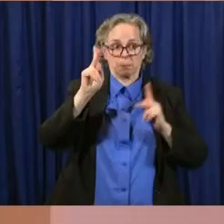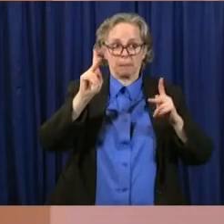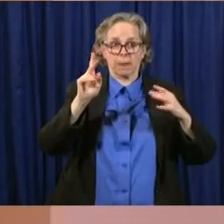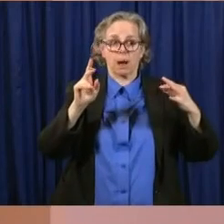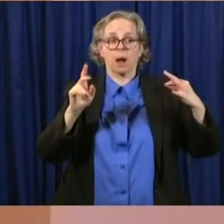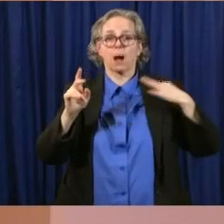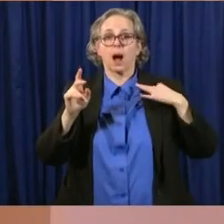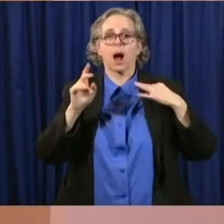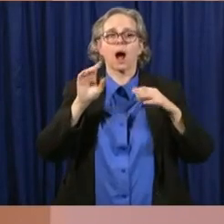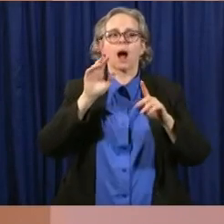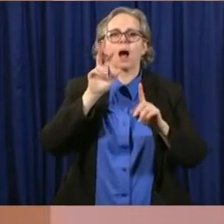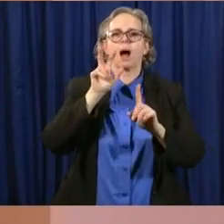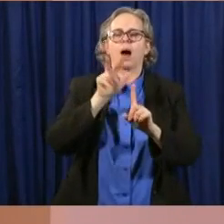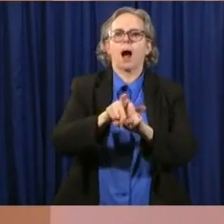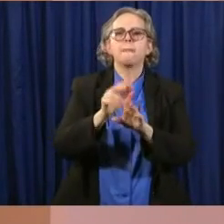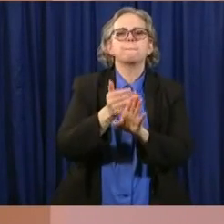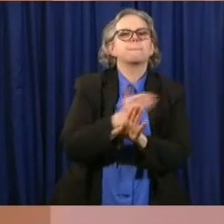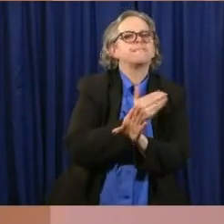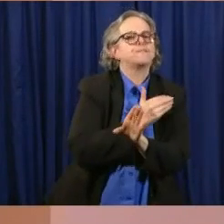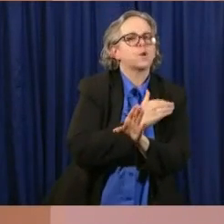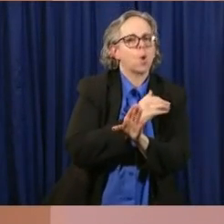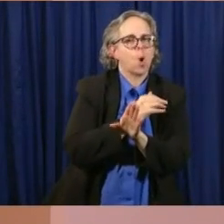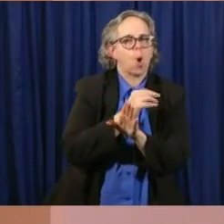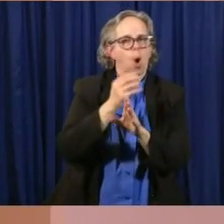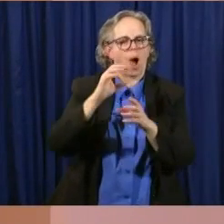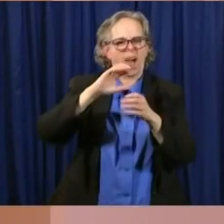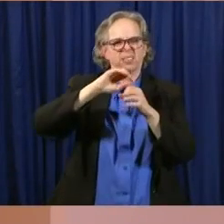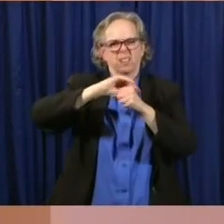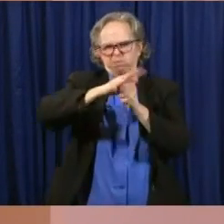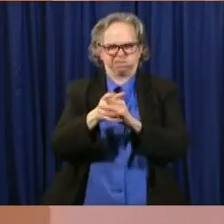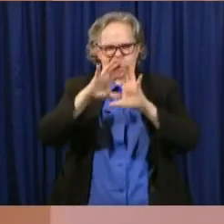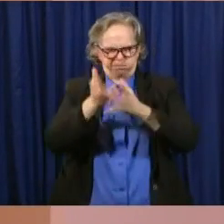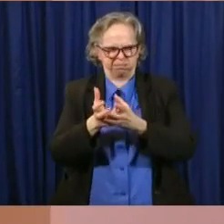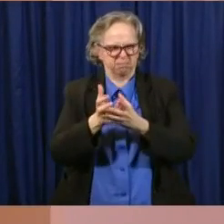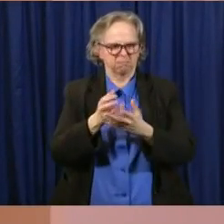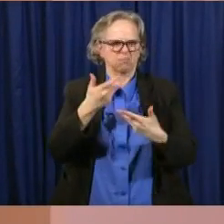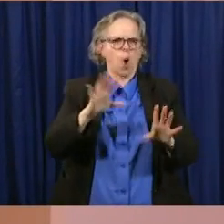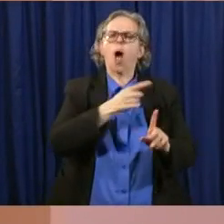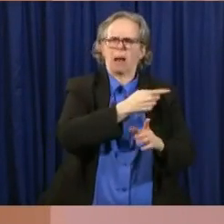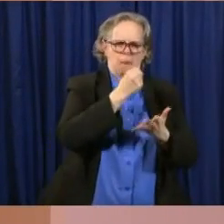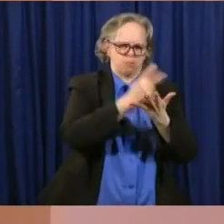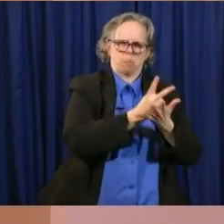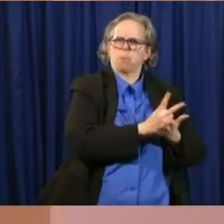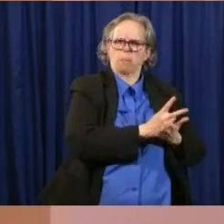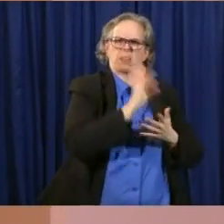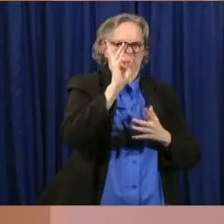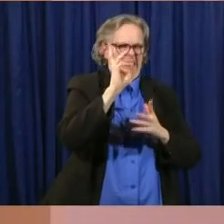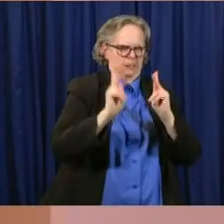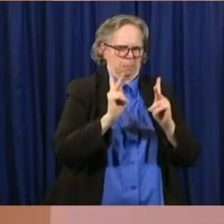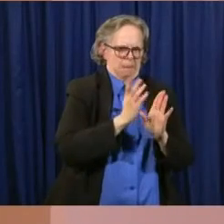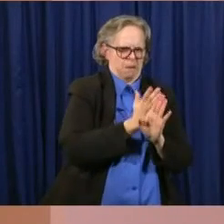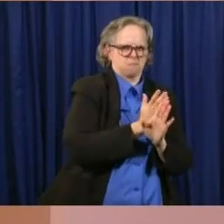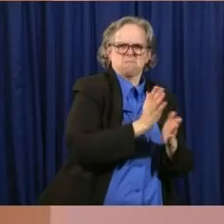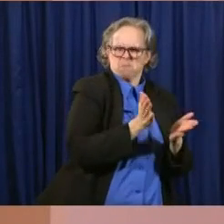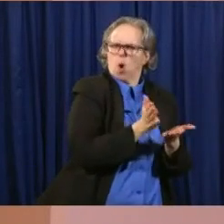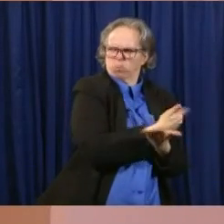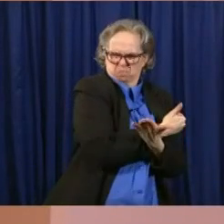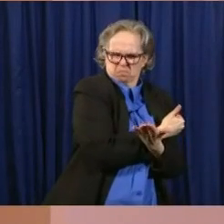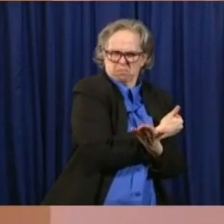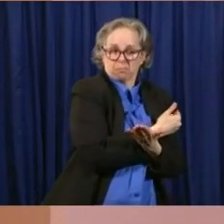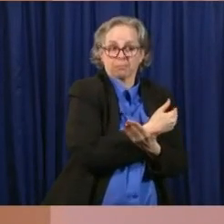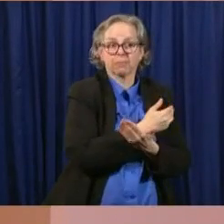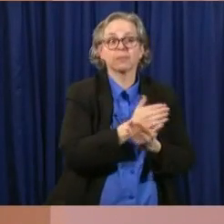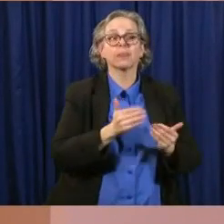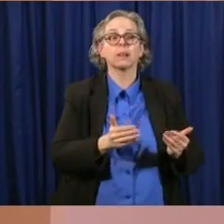have, uh, are approved and being paid presently. 22 claims have been approved since